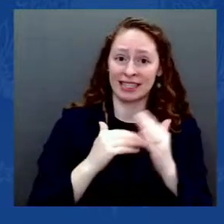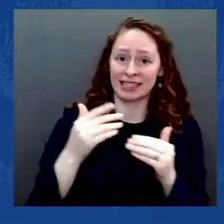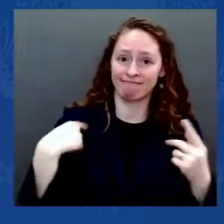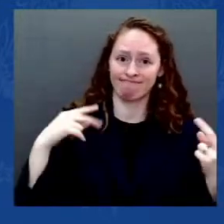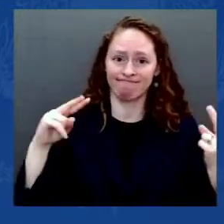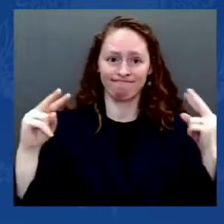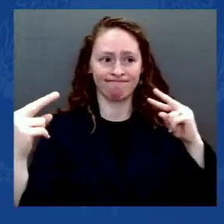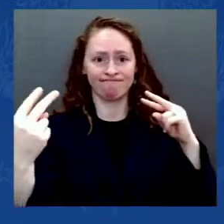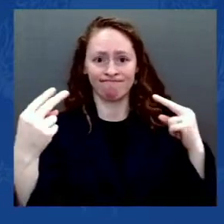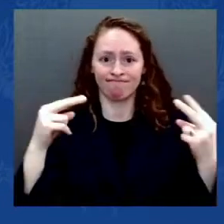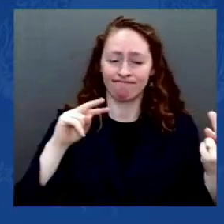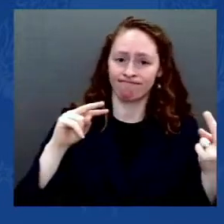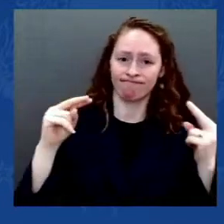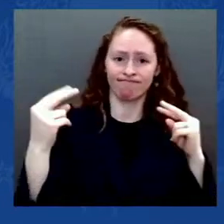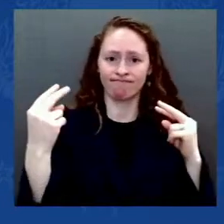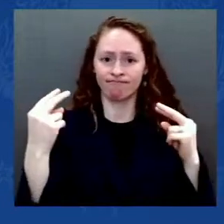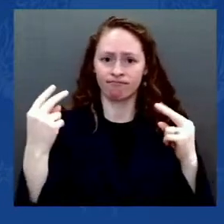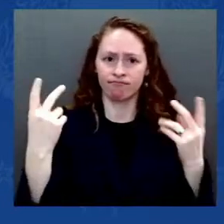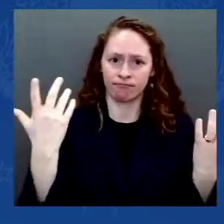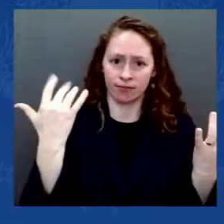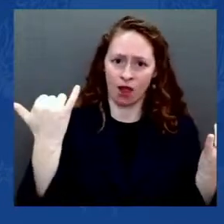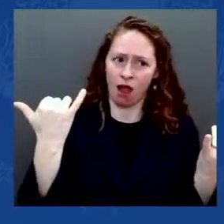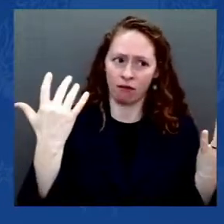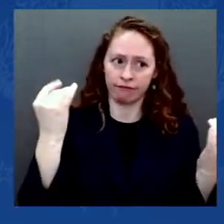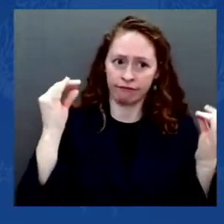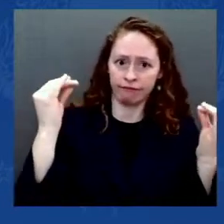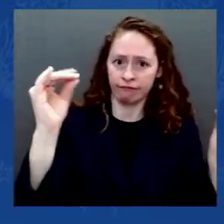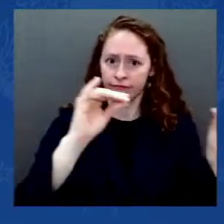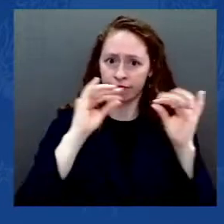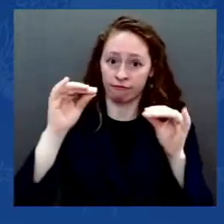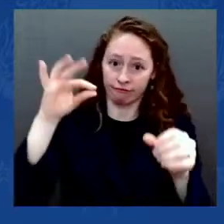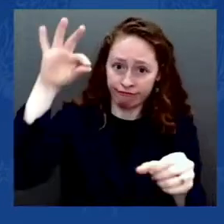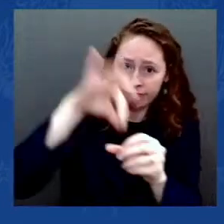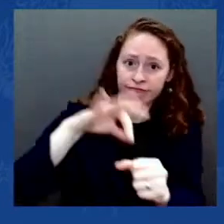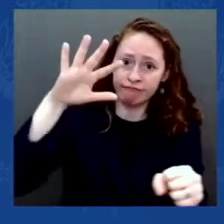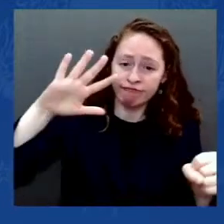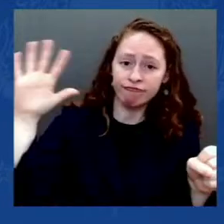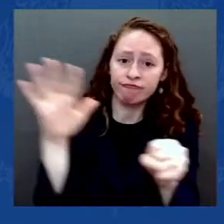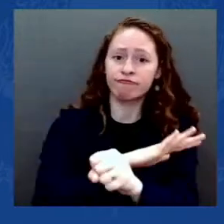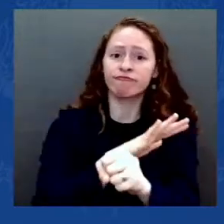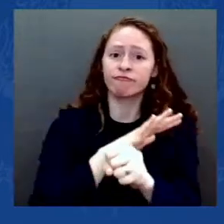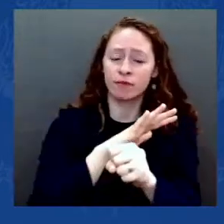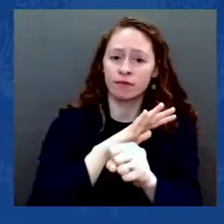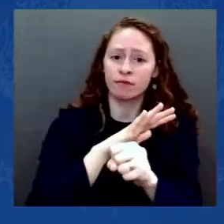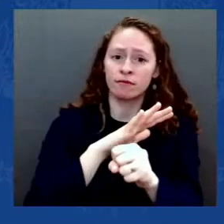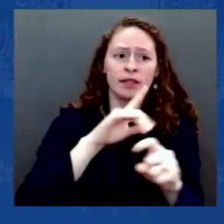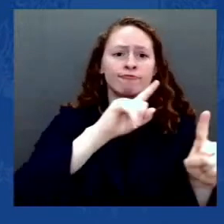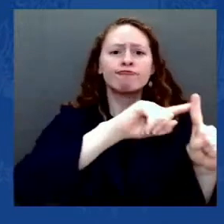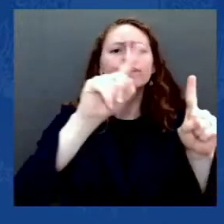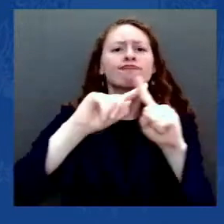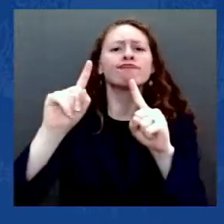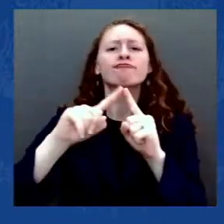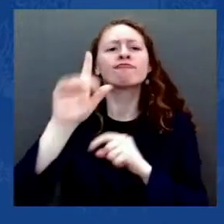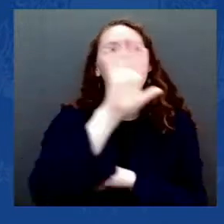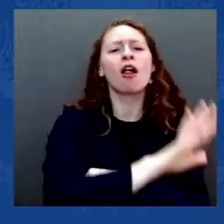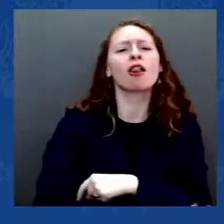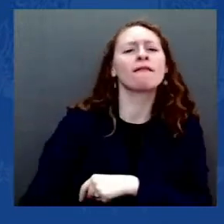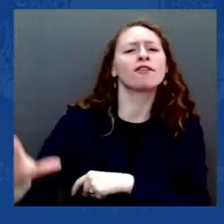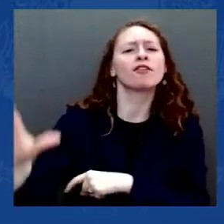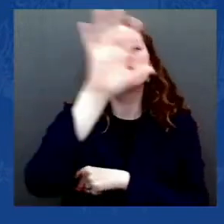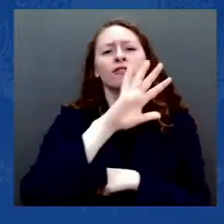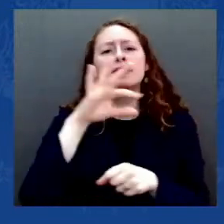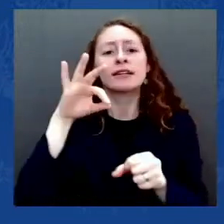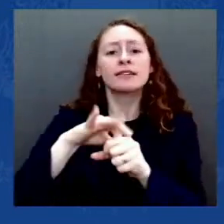Let's be clear. We must pass the voting rights bills that are now before the Senate. And